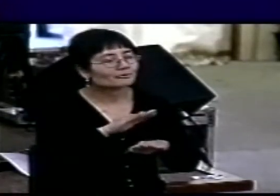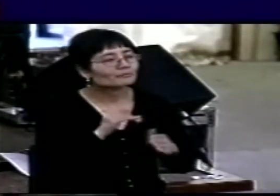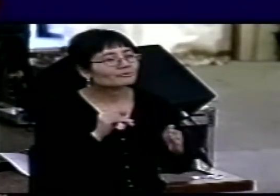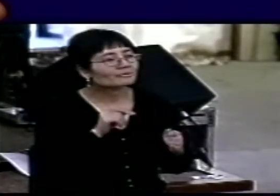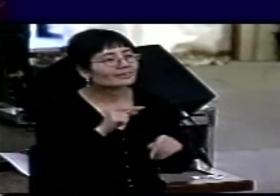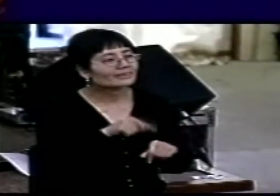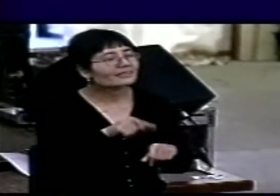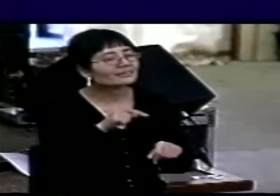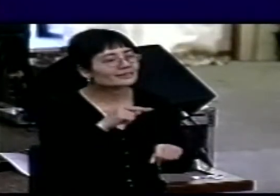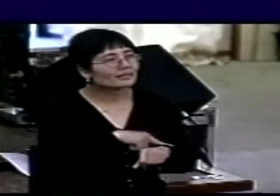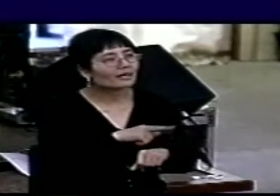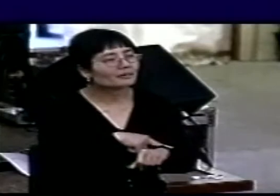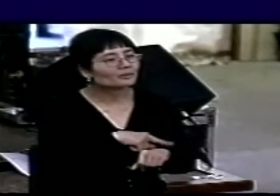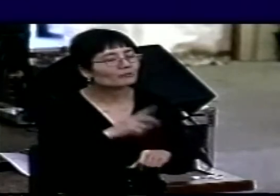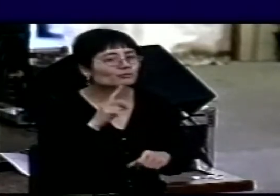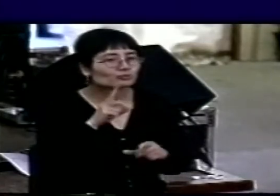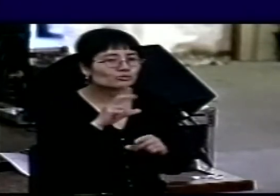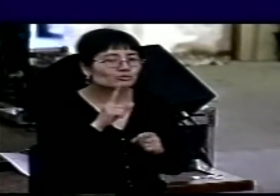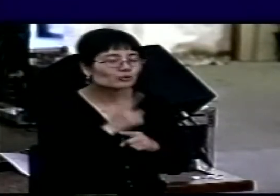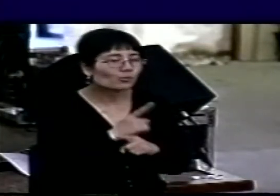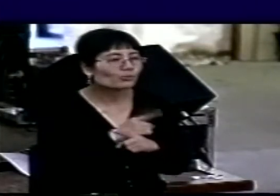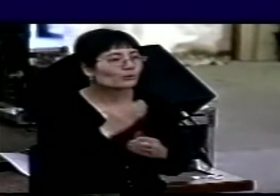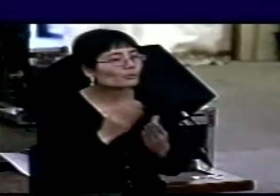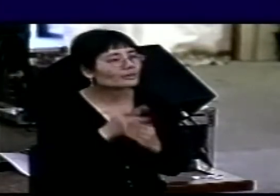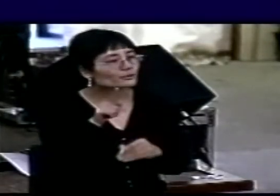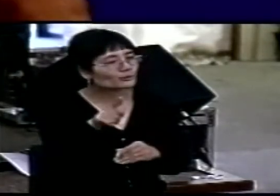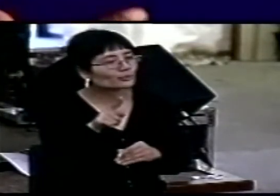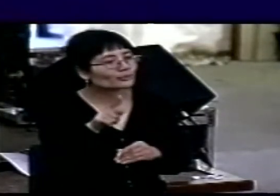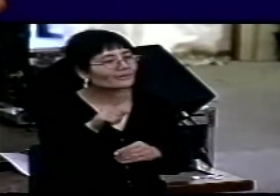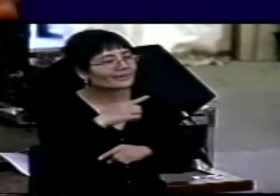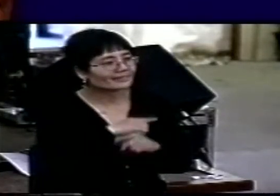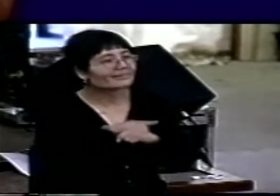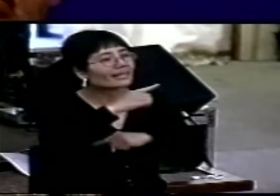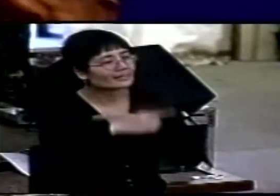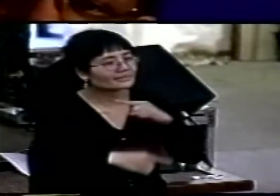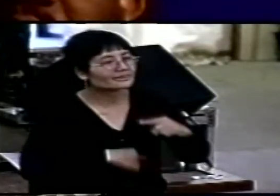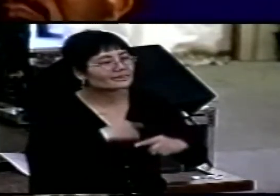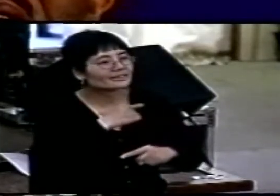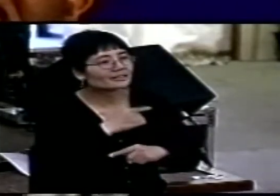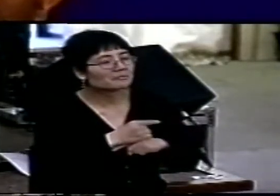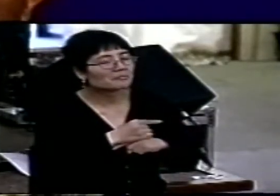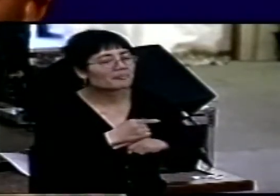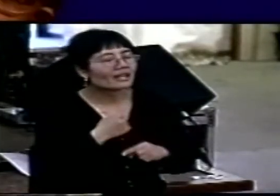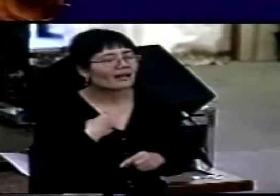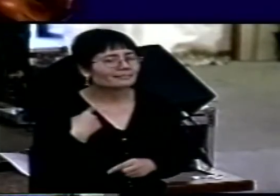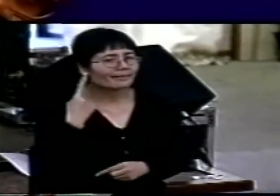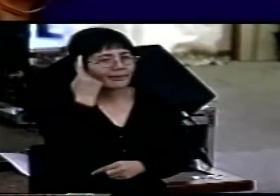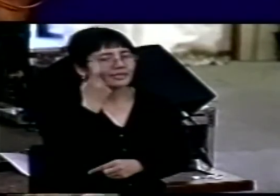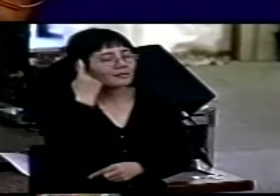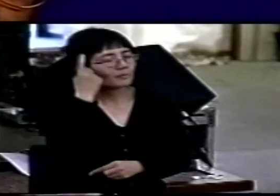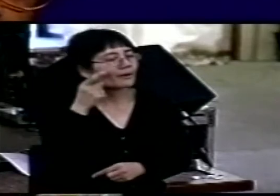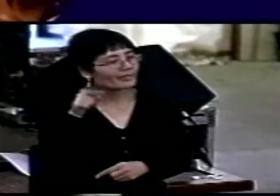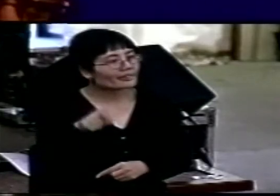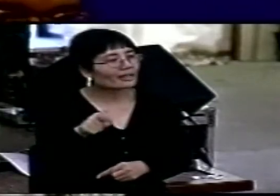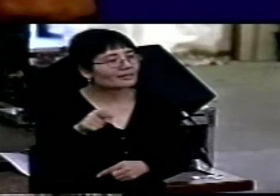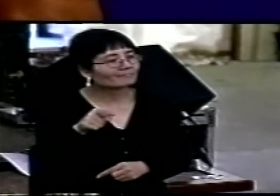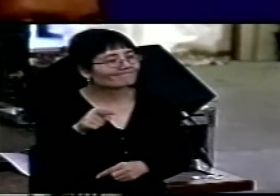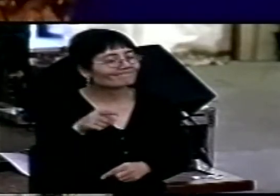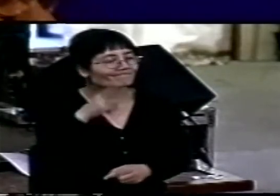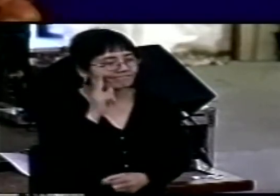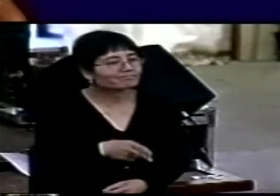Talk to you next year. And that kept going over and over in my mind as I sat with